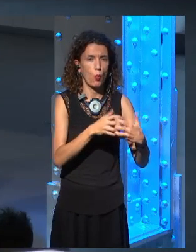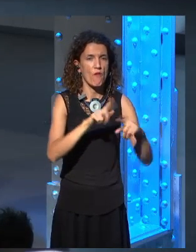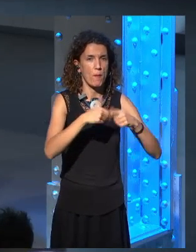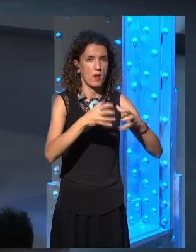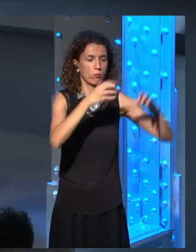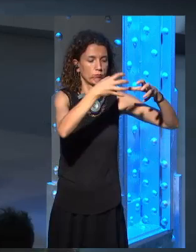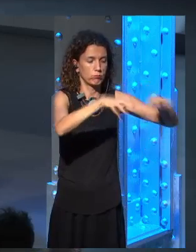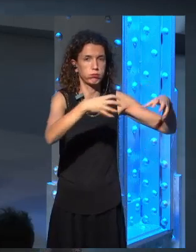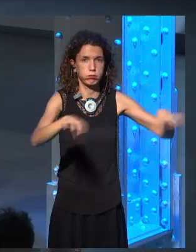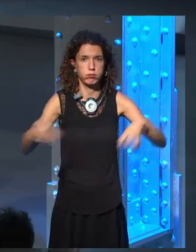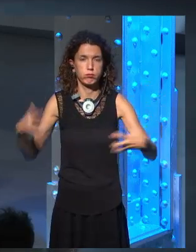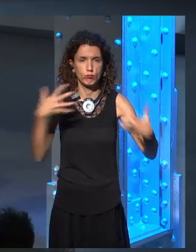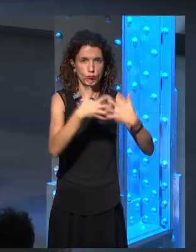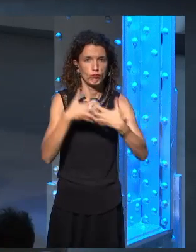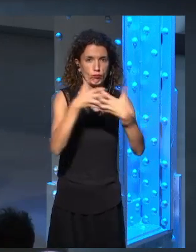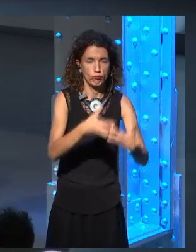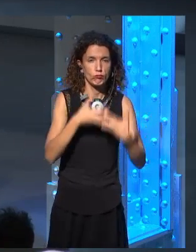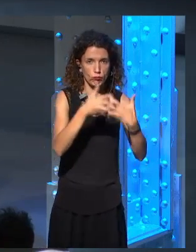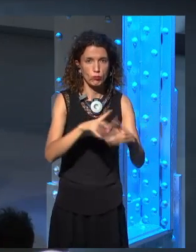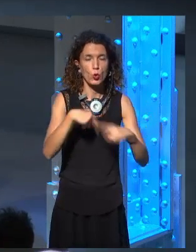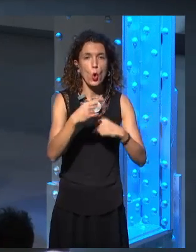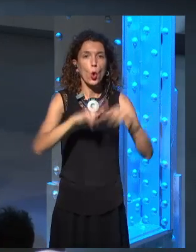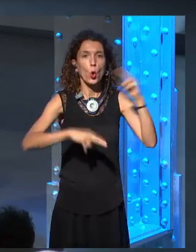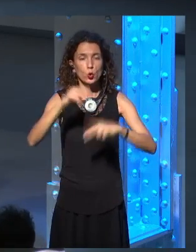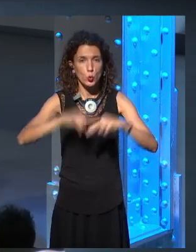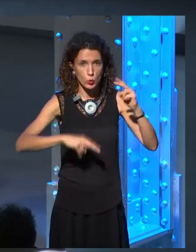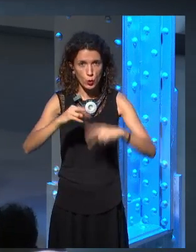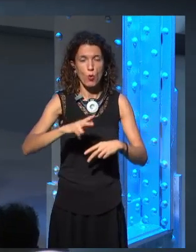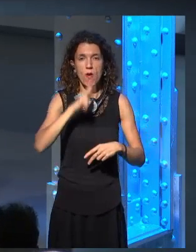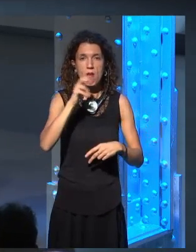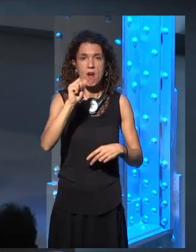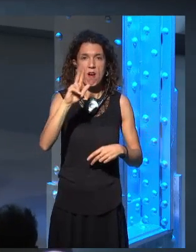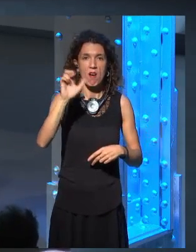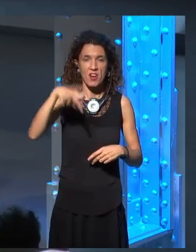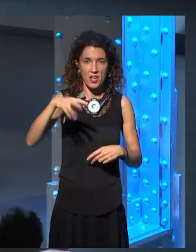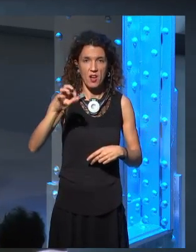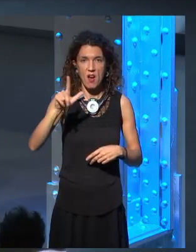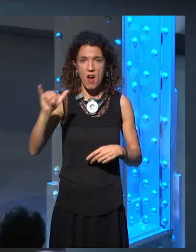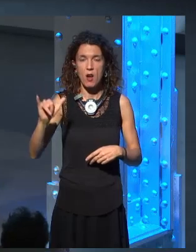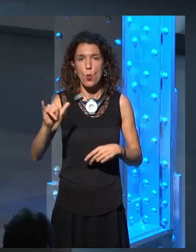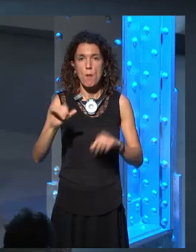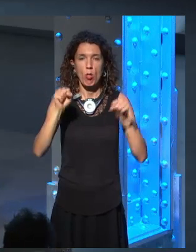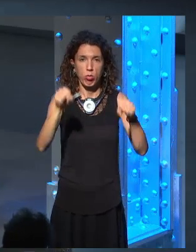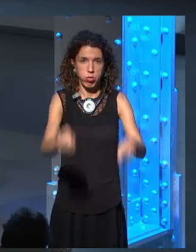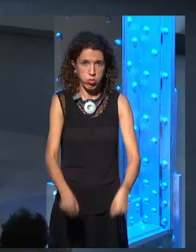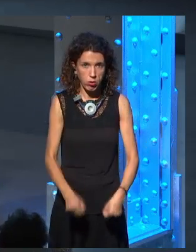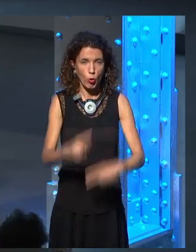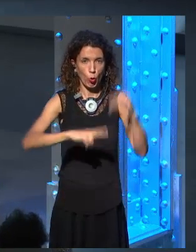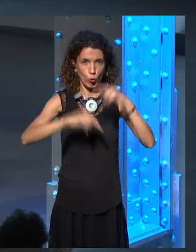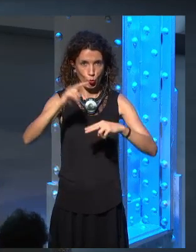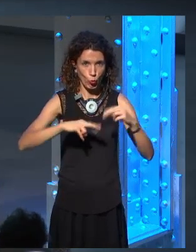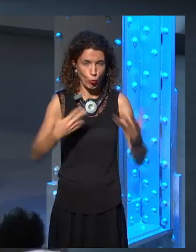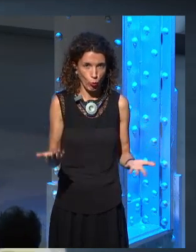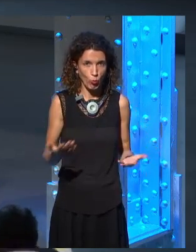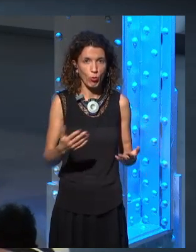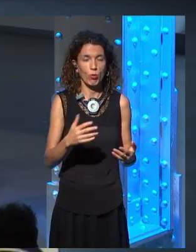And so Heron the Black was very angry at them and punished them very harshly and weakened them, making the Tullys the most powerful of his vassals in the